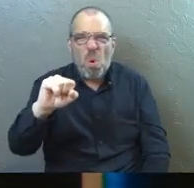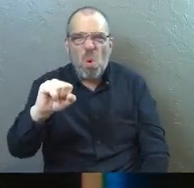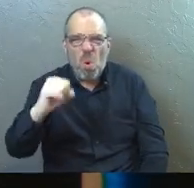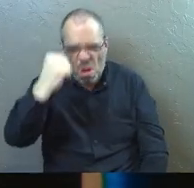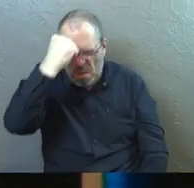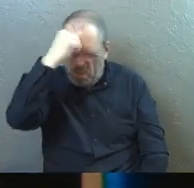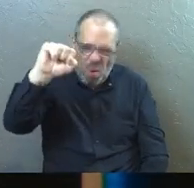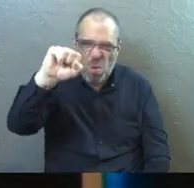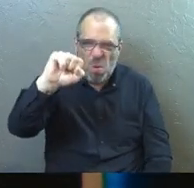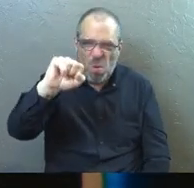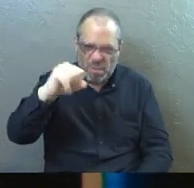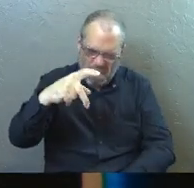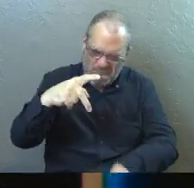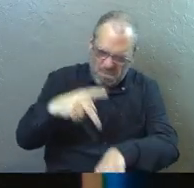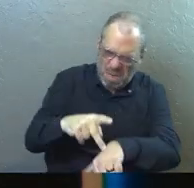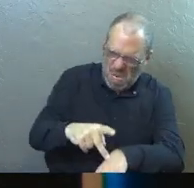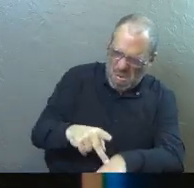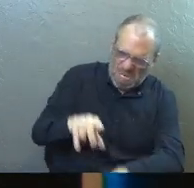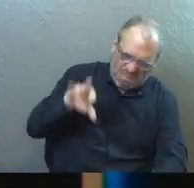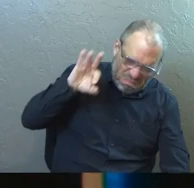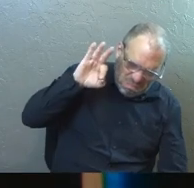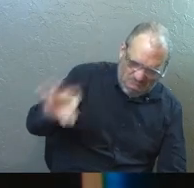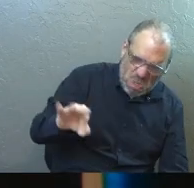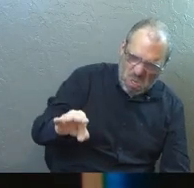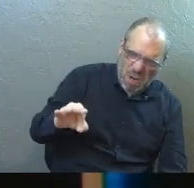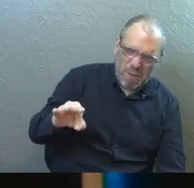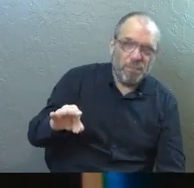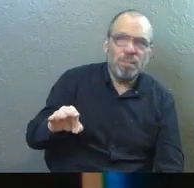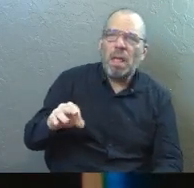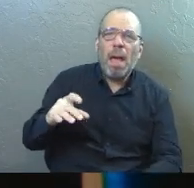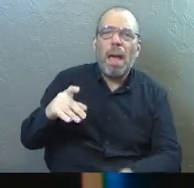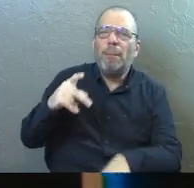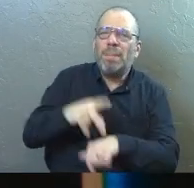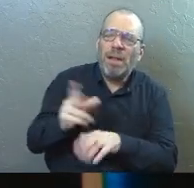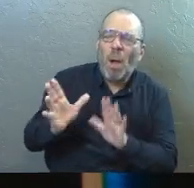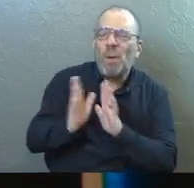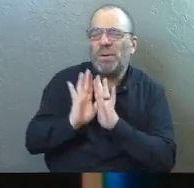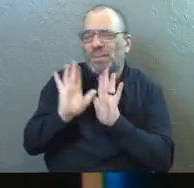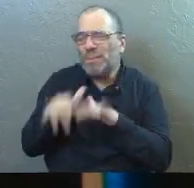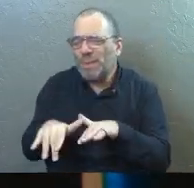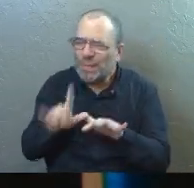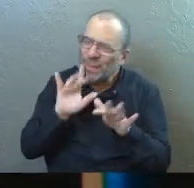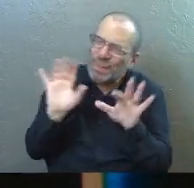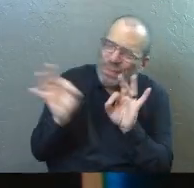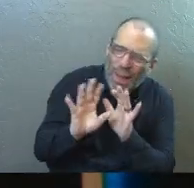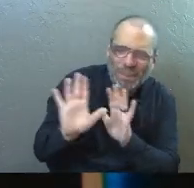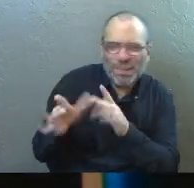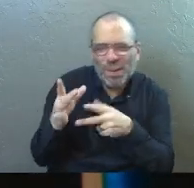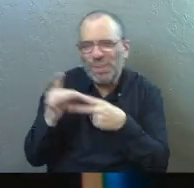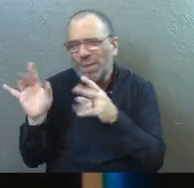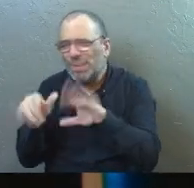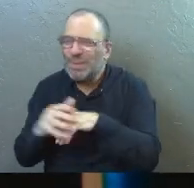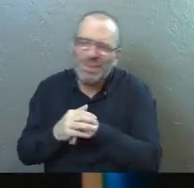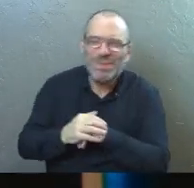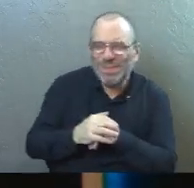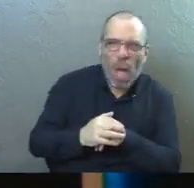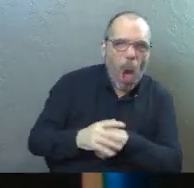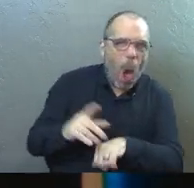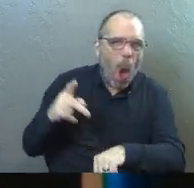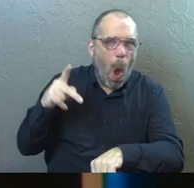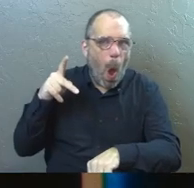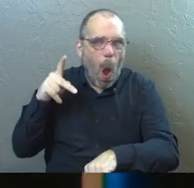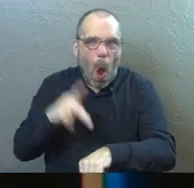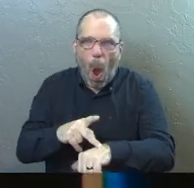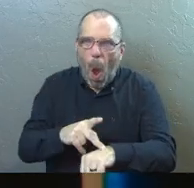harshness comes out of Peter for it. Peter does not treat it like some small thing, like some optional thing. He